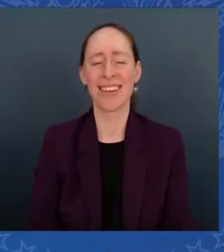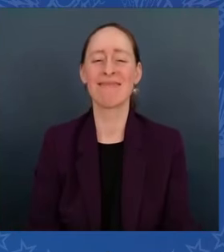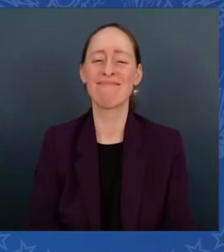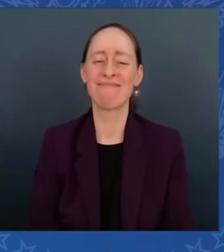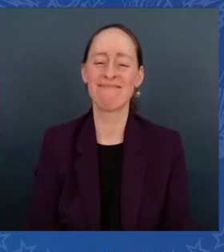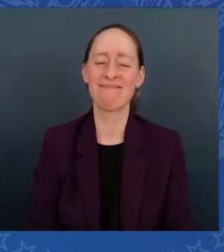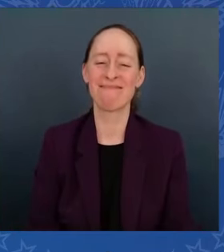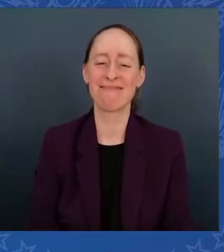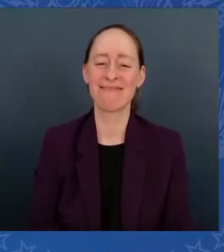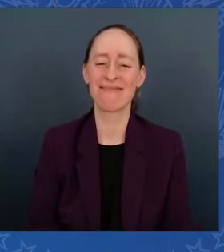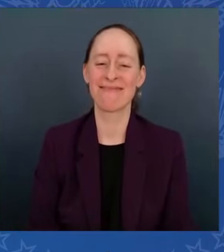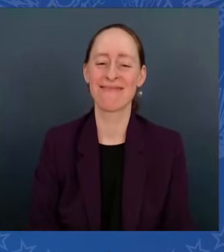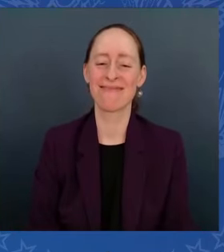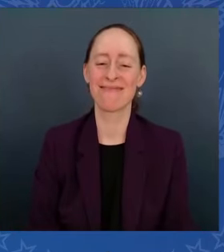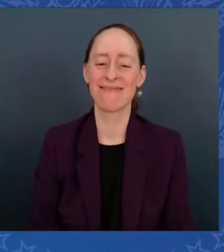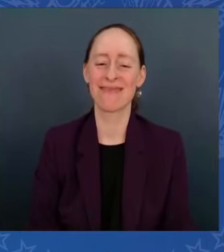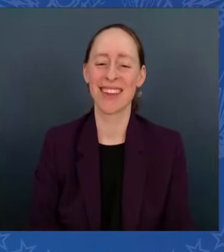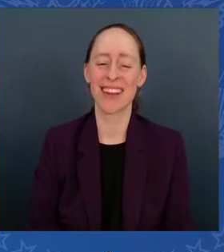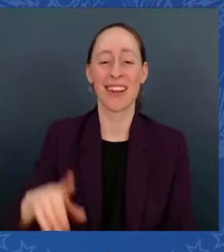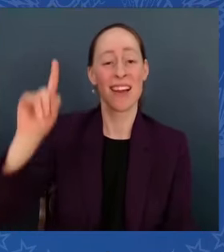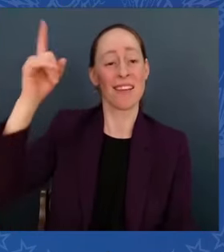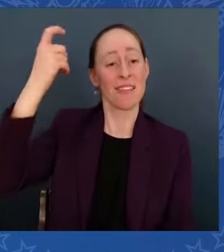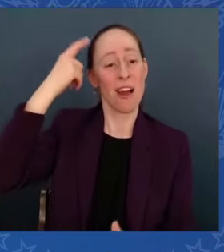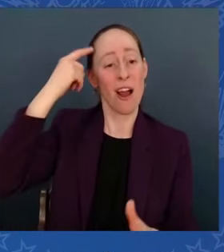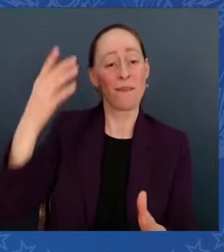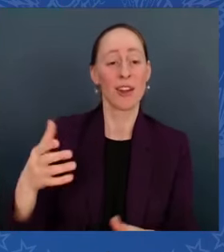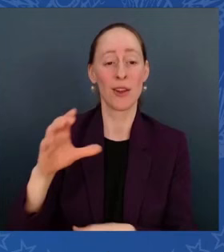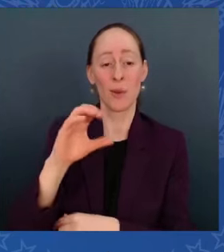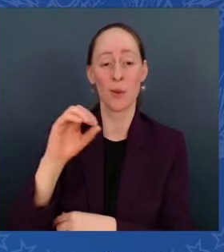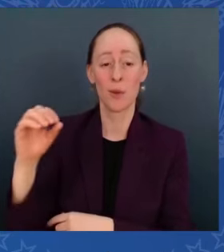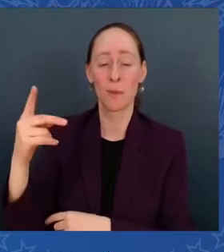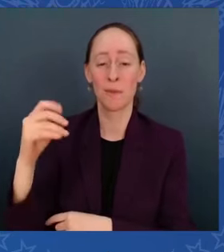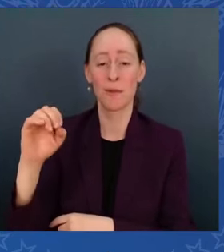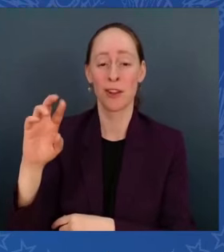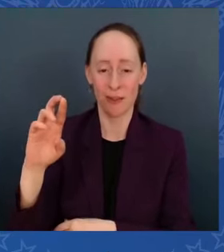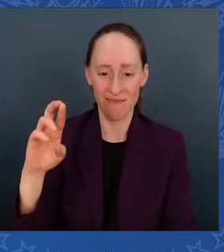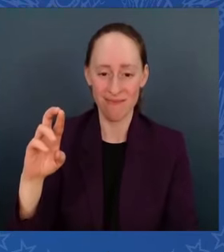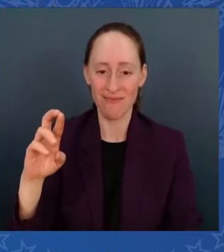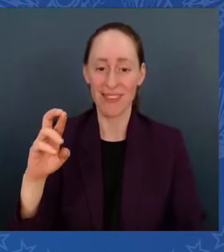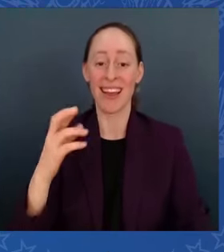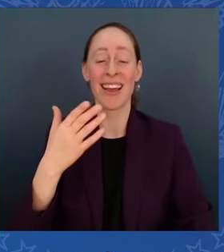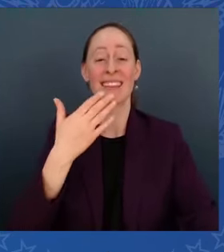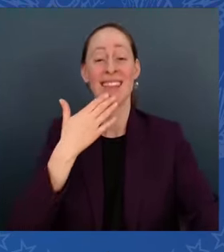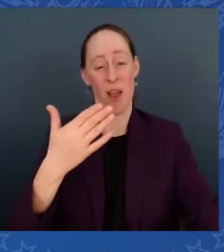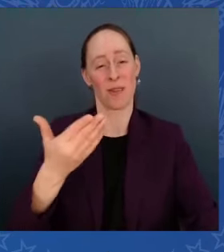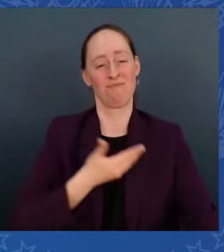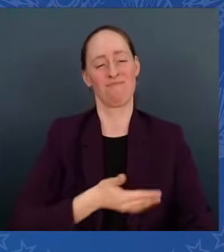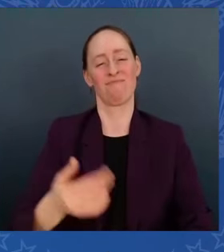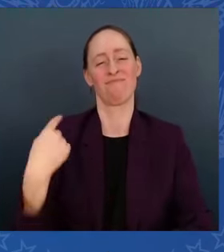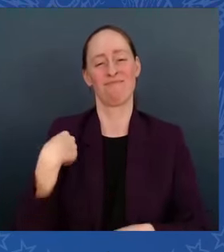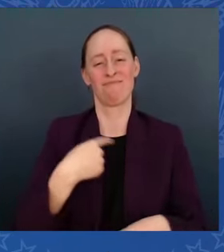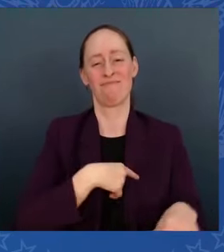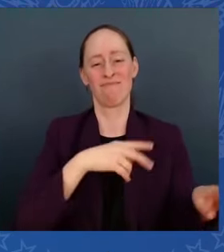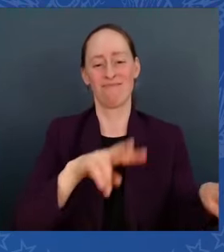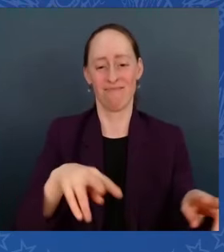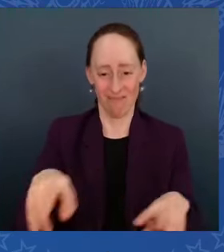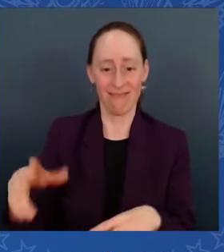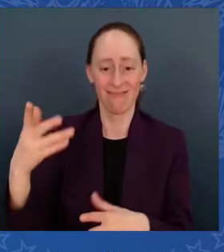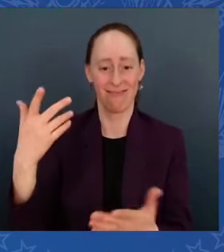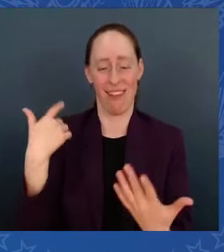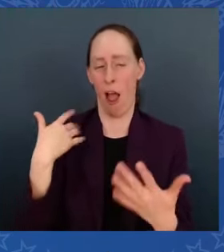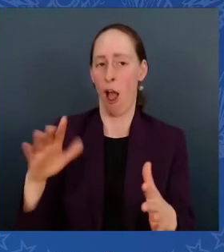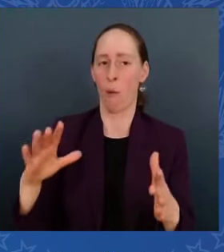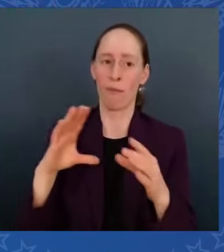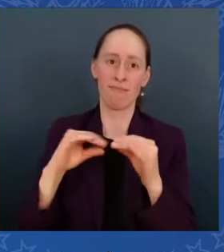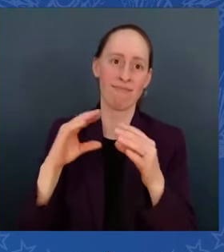Governor Cooper, thank you for having us today. And I've been saying this for well over two years. You got one of the best governors in the United